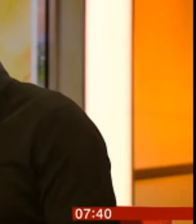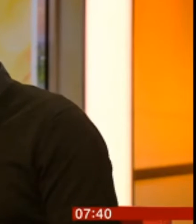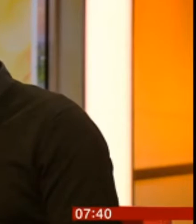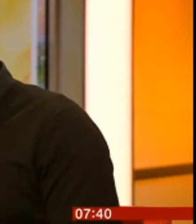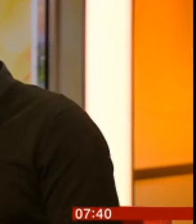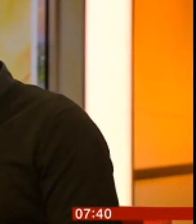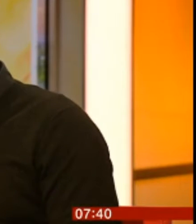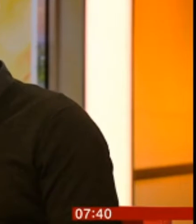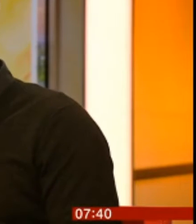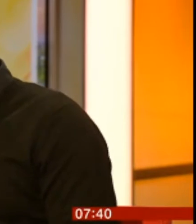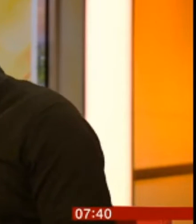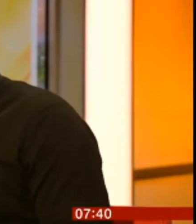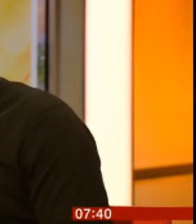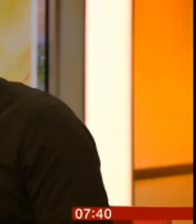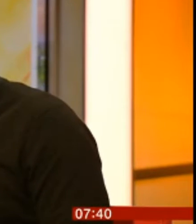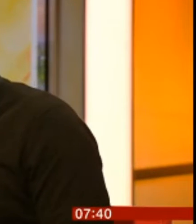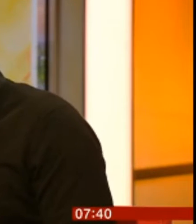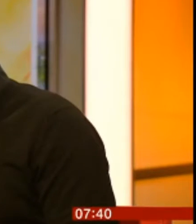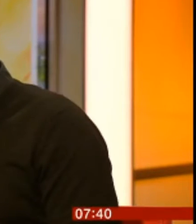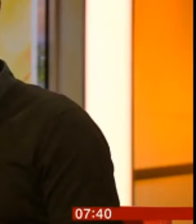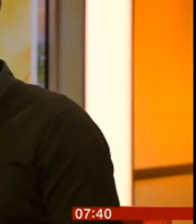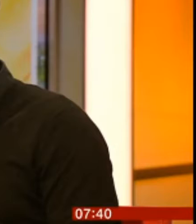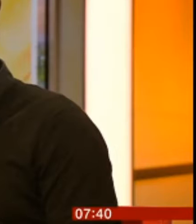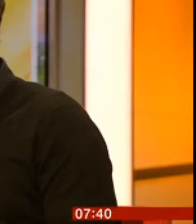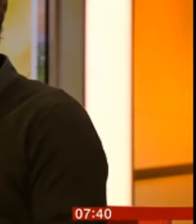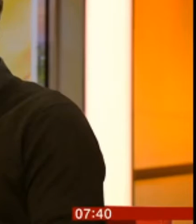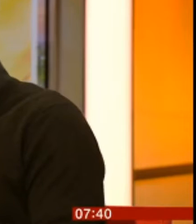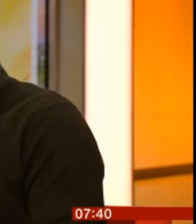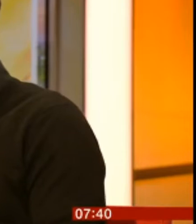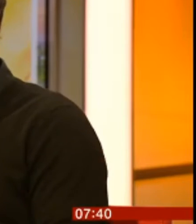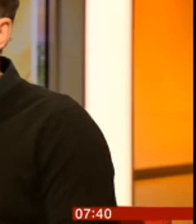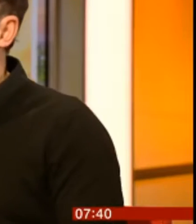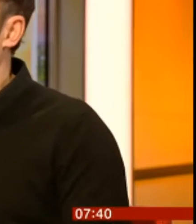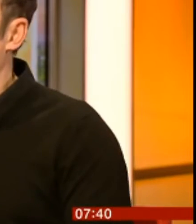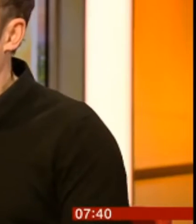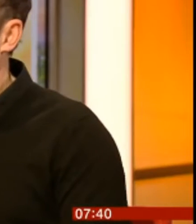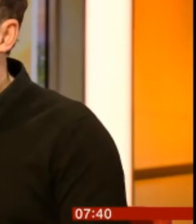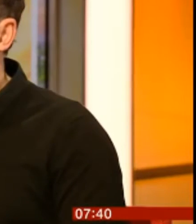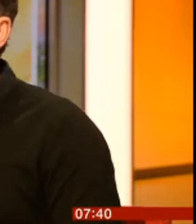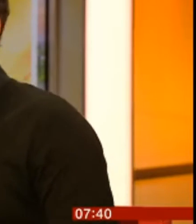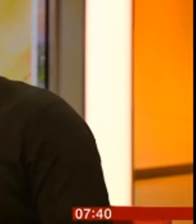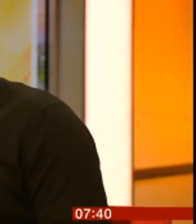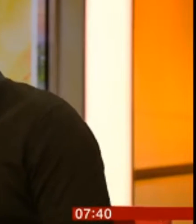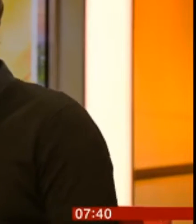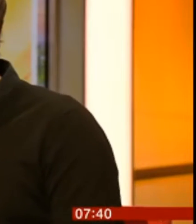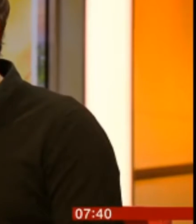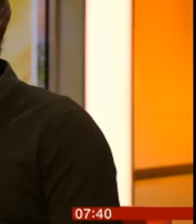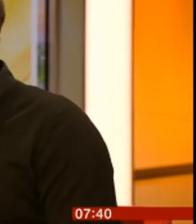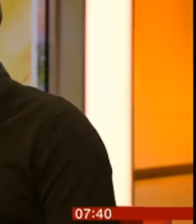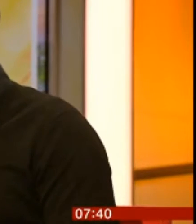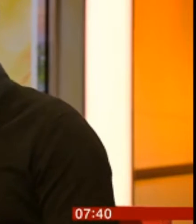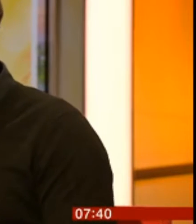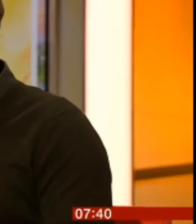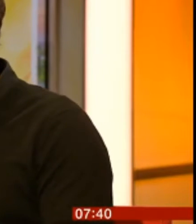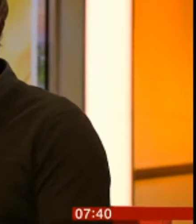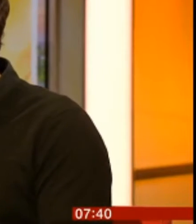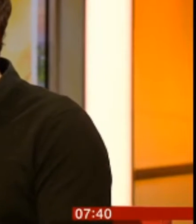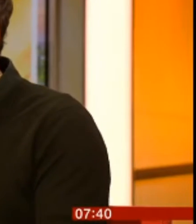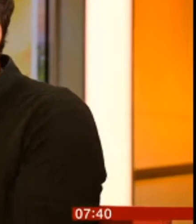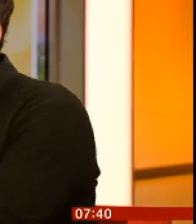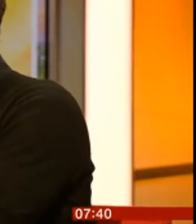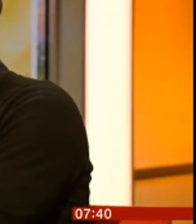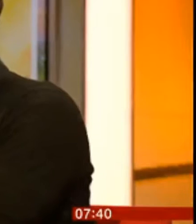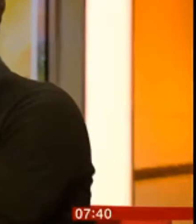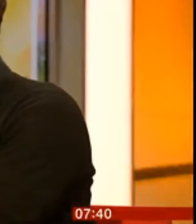And it's also affecting the way that people live their lives as well. Where they can go and eat. Where they feel safe to go and eat. And, you know, we are just